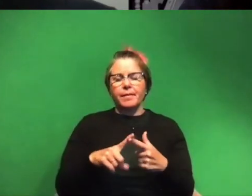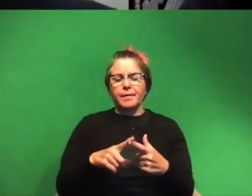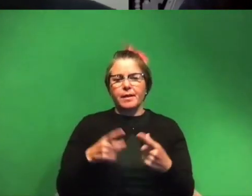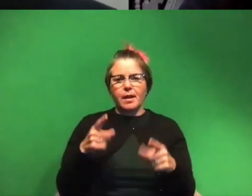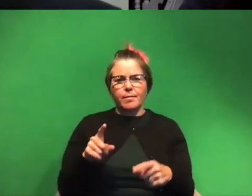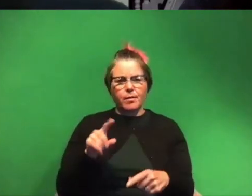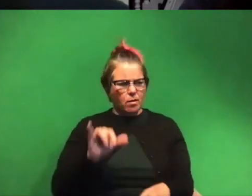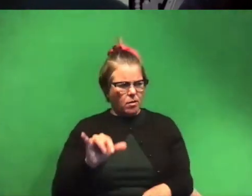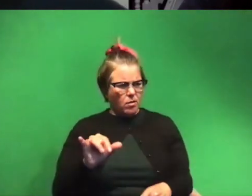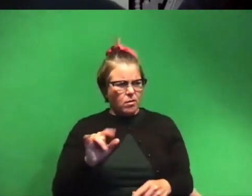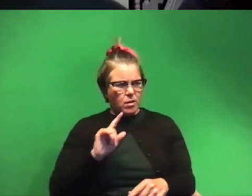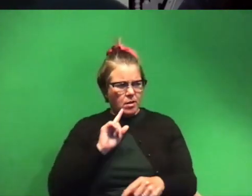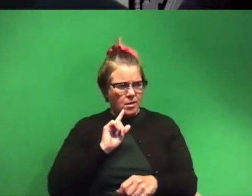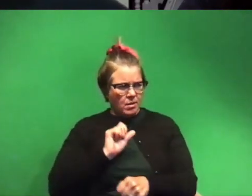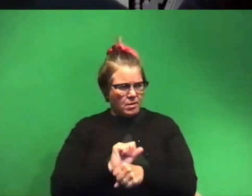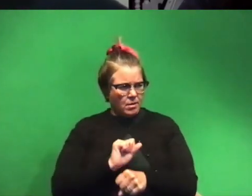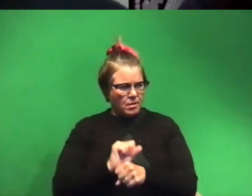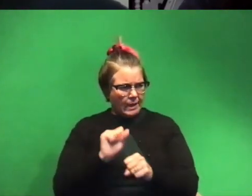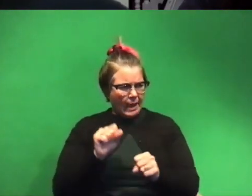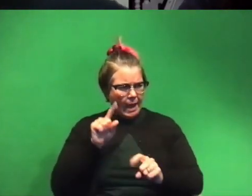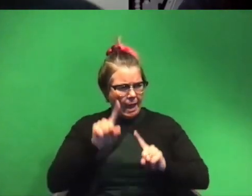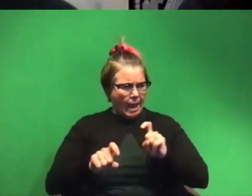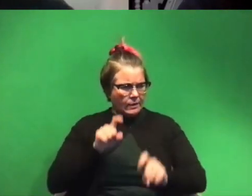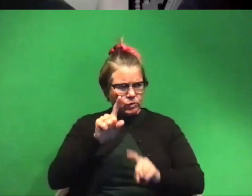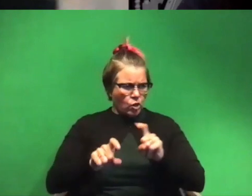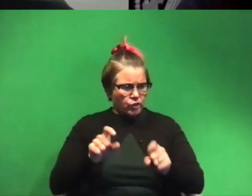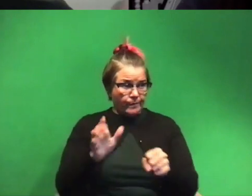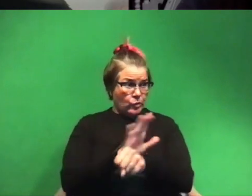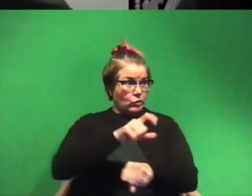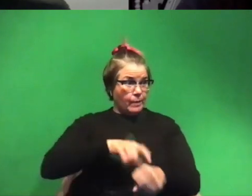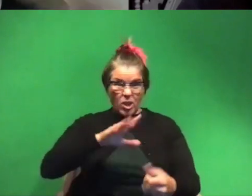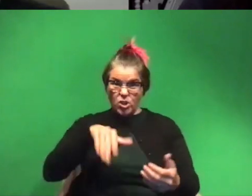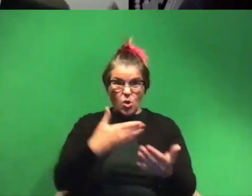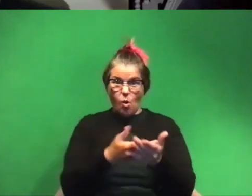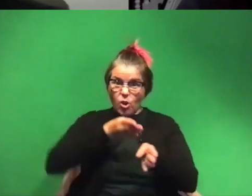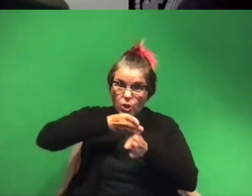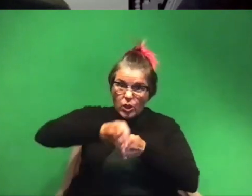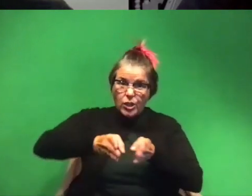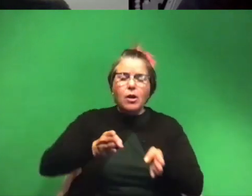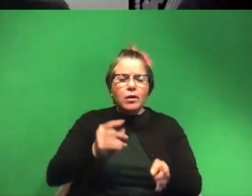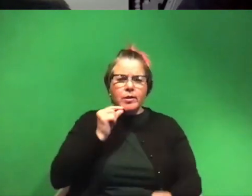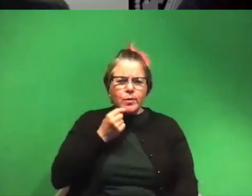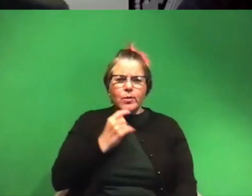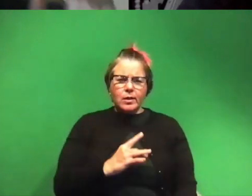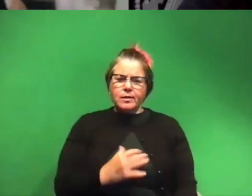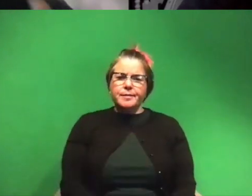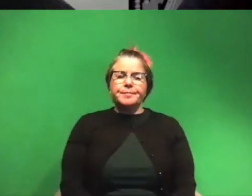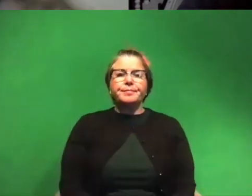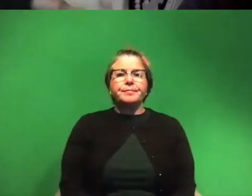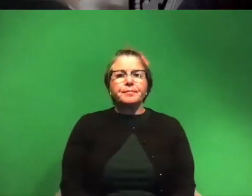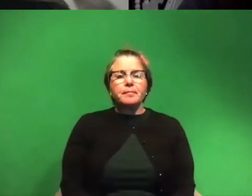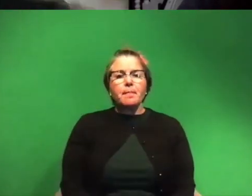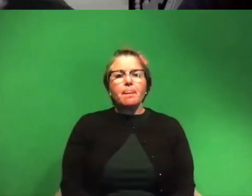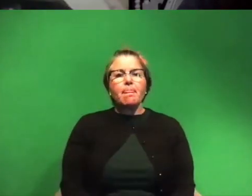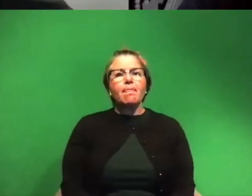oh you can actually like ask questions full-time that can be your entire career that sounds really cool um and i i